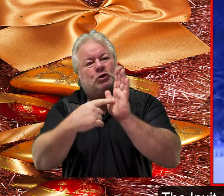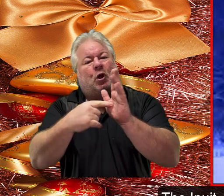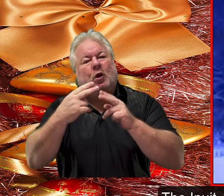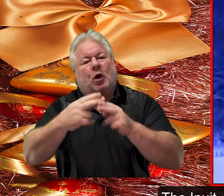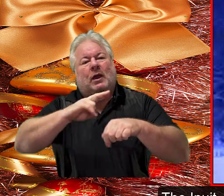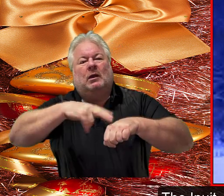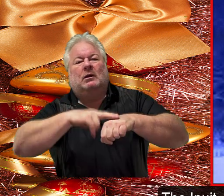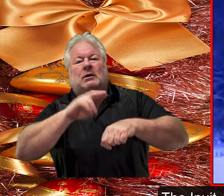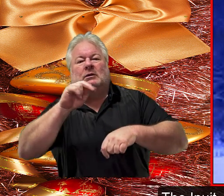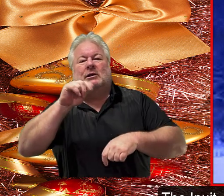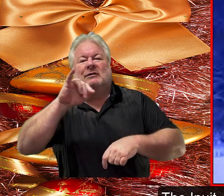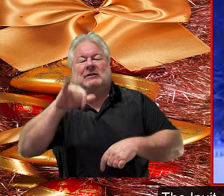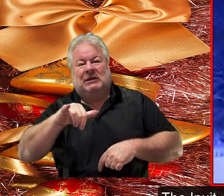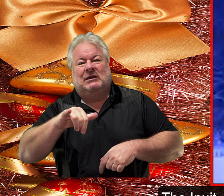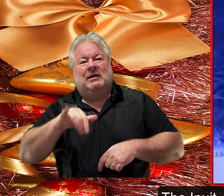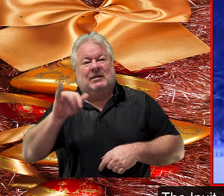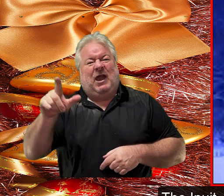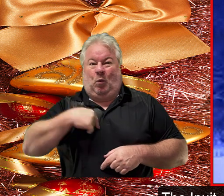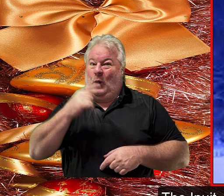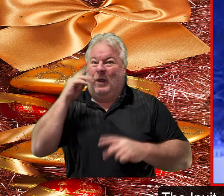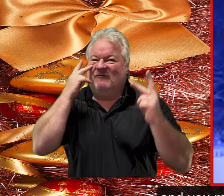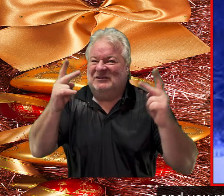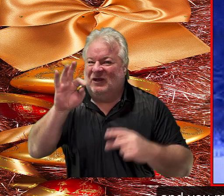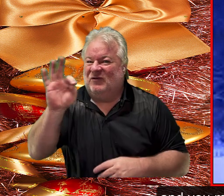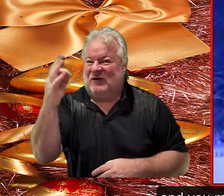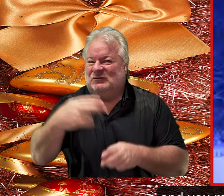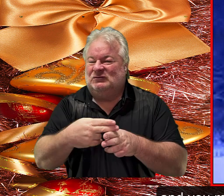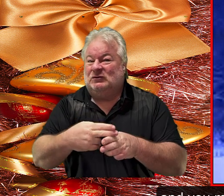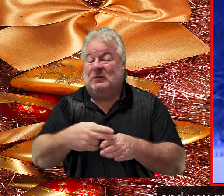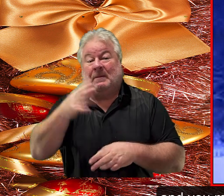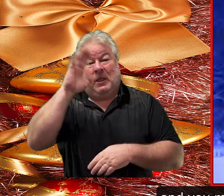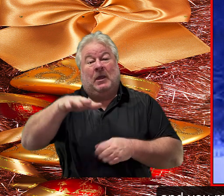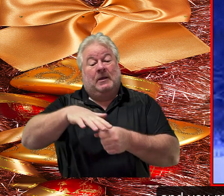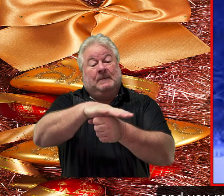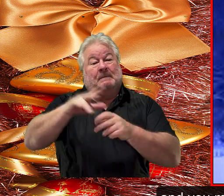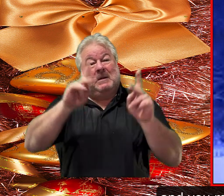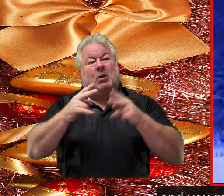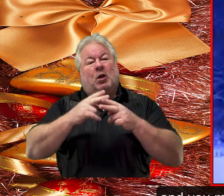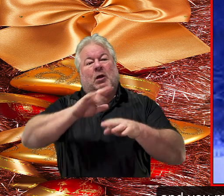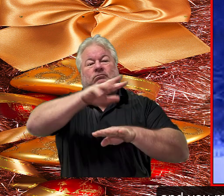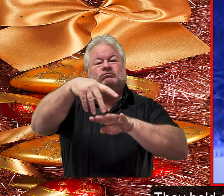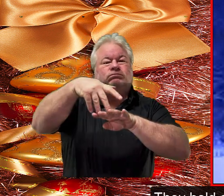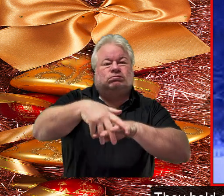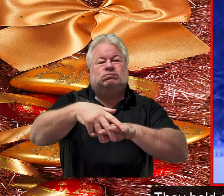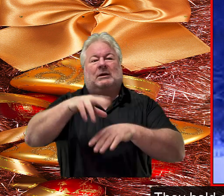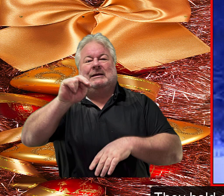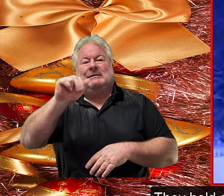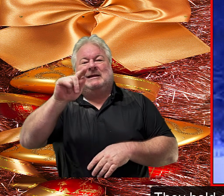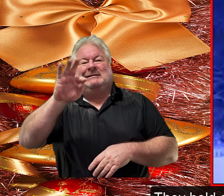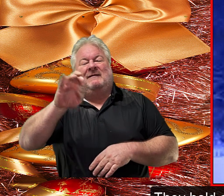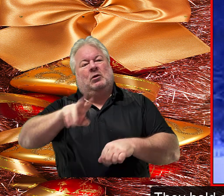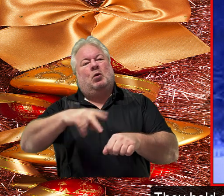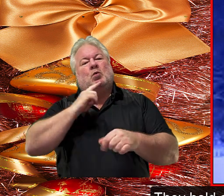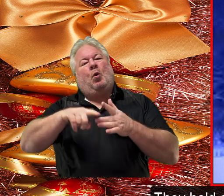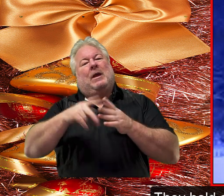the inuit those are the native people and you might know them as eskimos they hold a